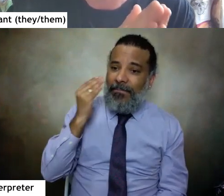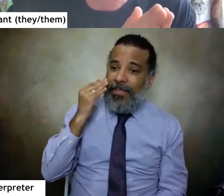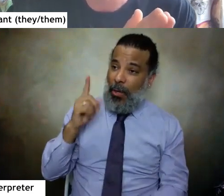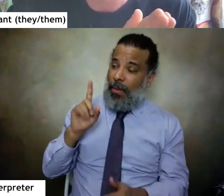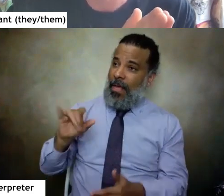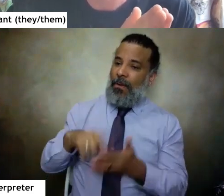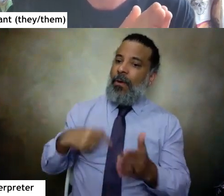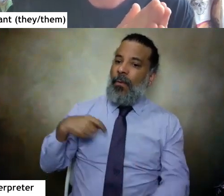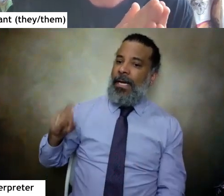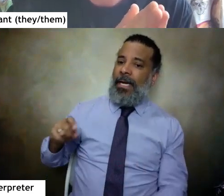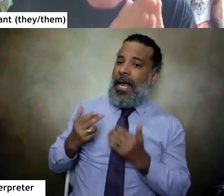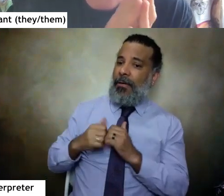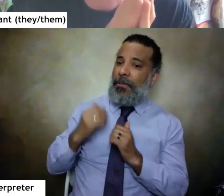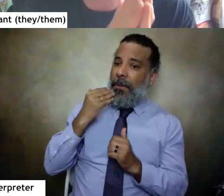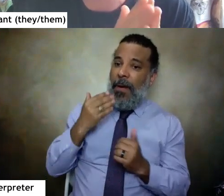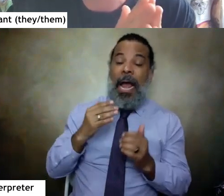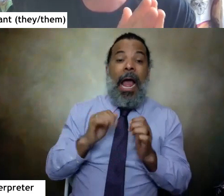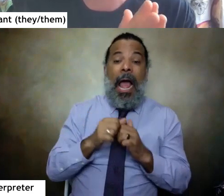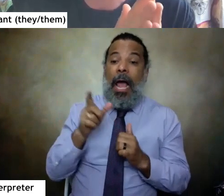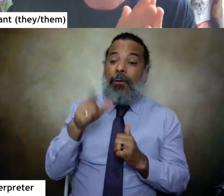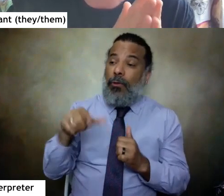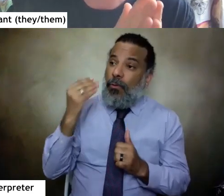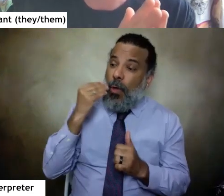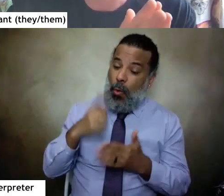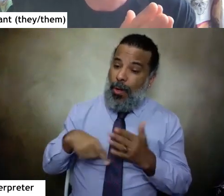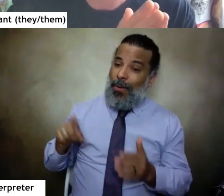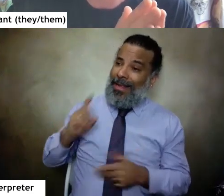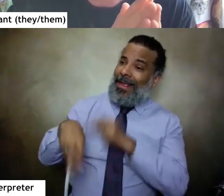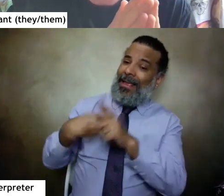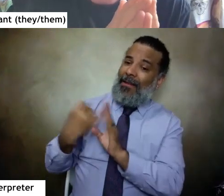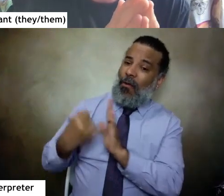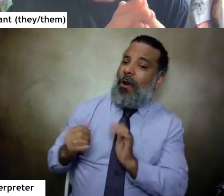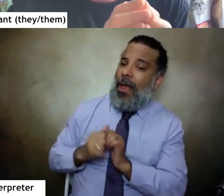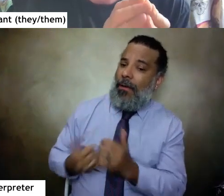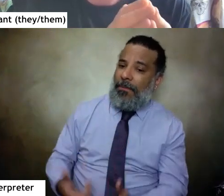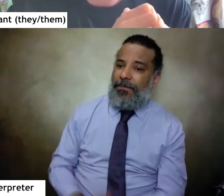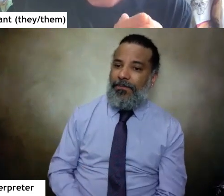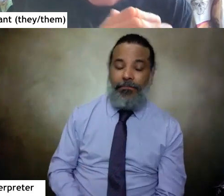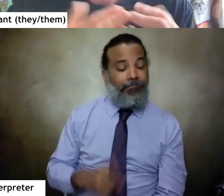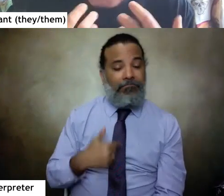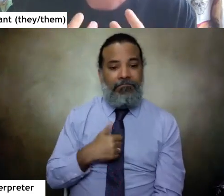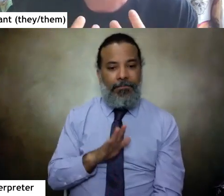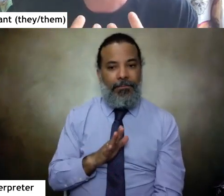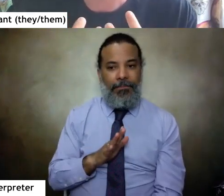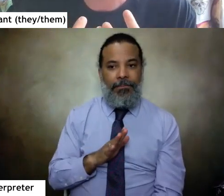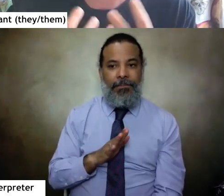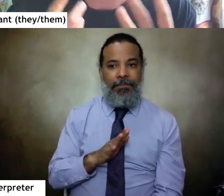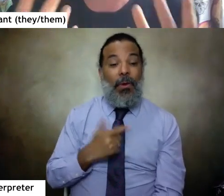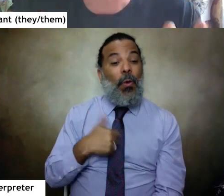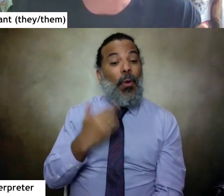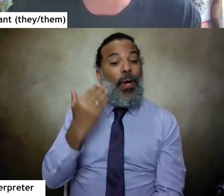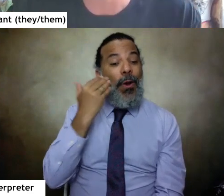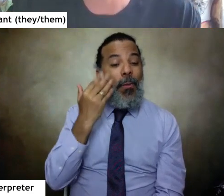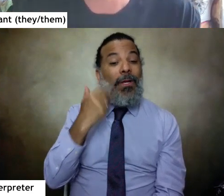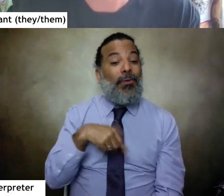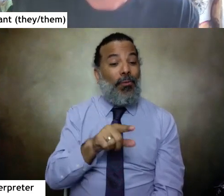what we needed? How did you know that we would need the art? And I said, we know because we